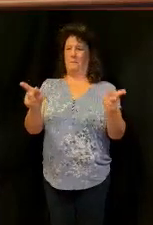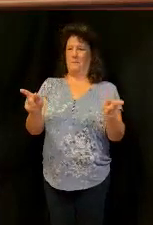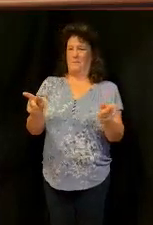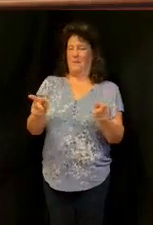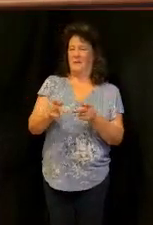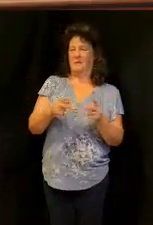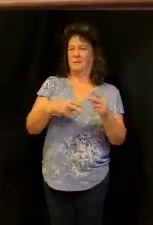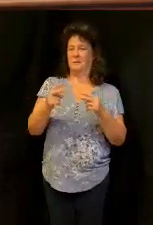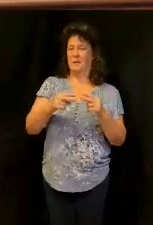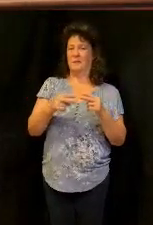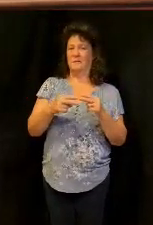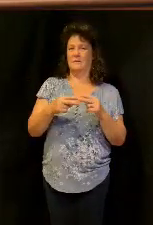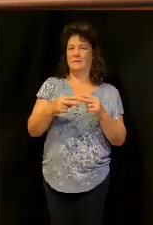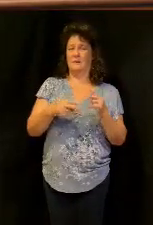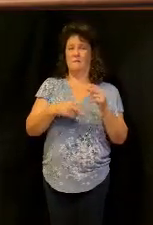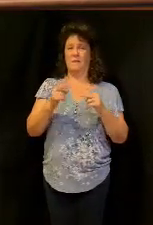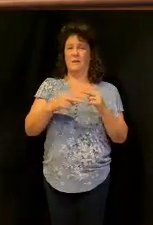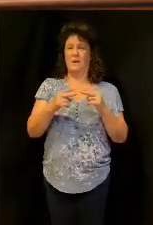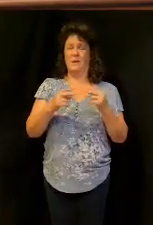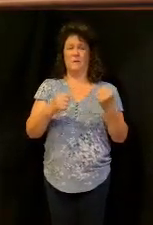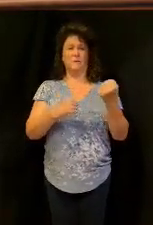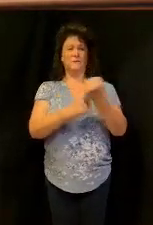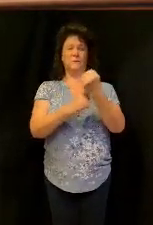Facility is what? Facilitate.